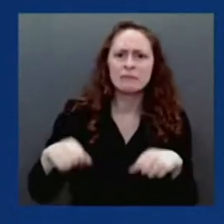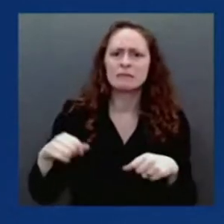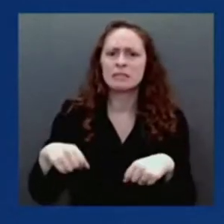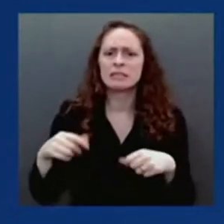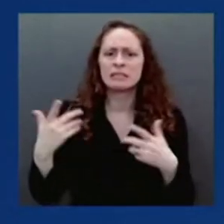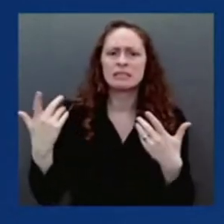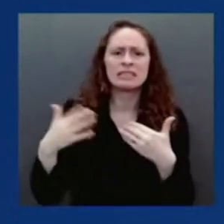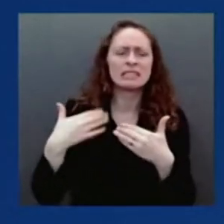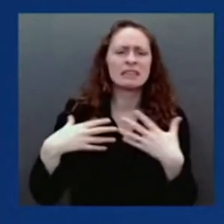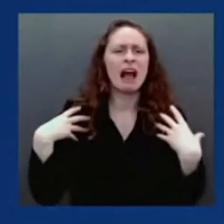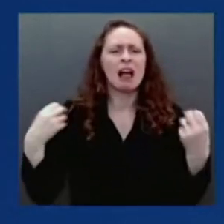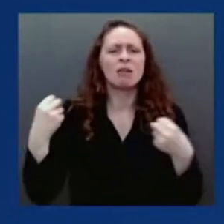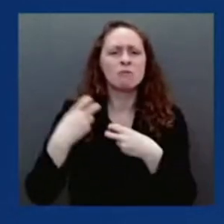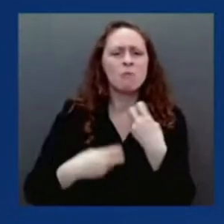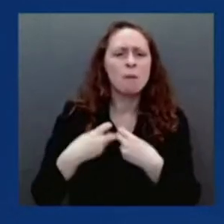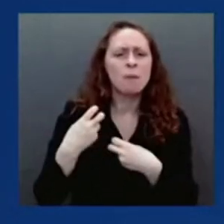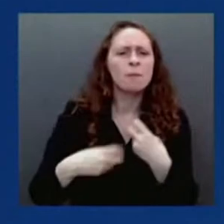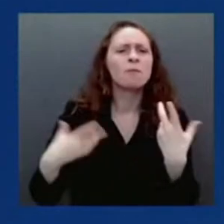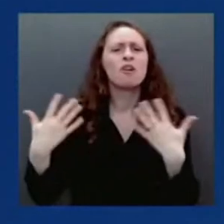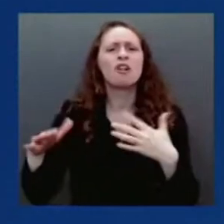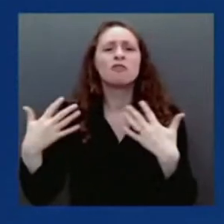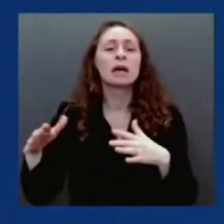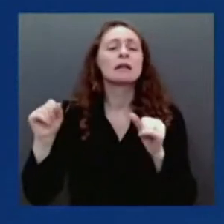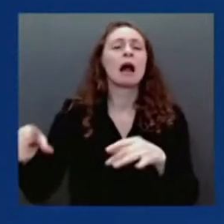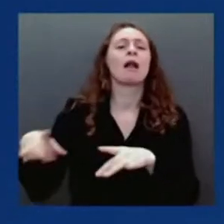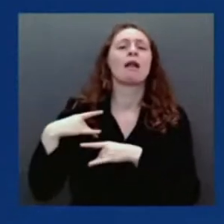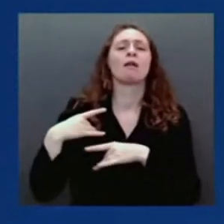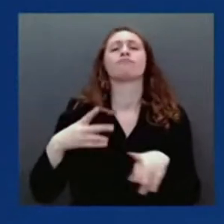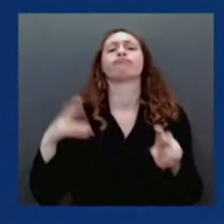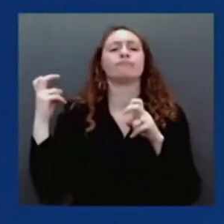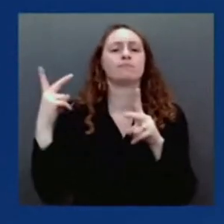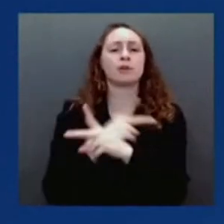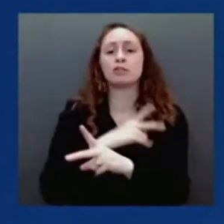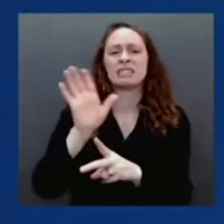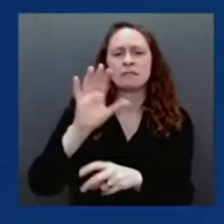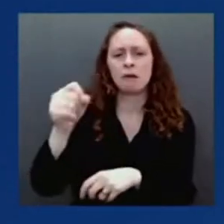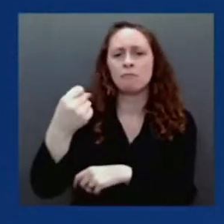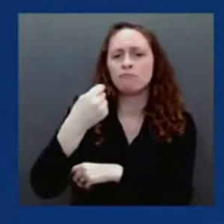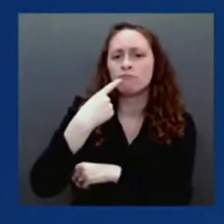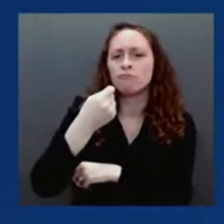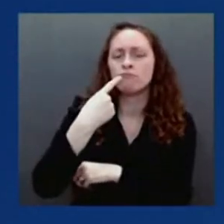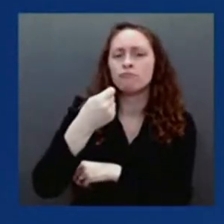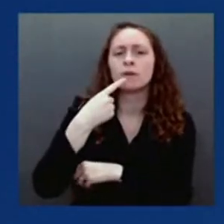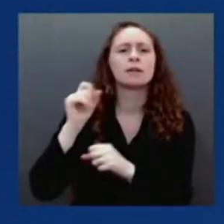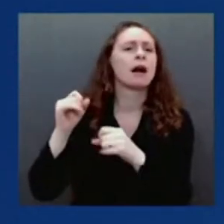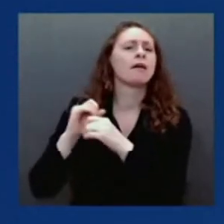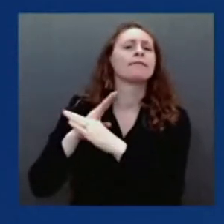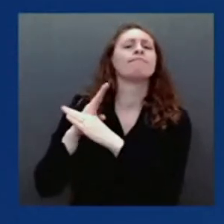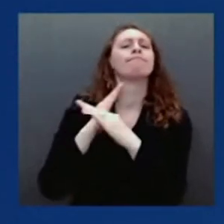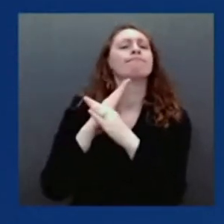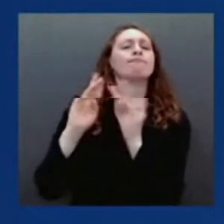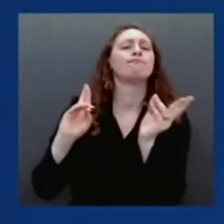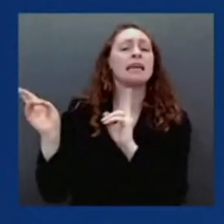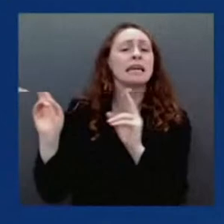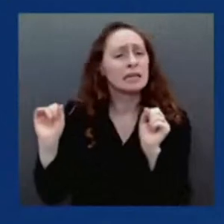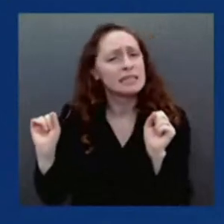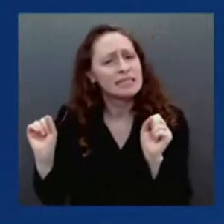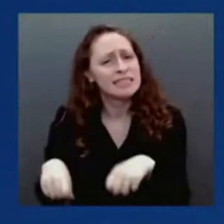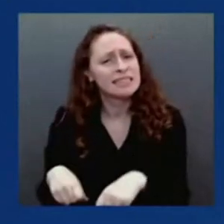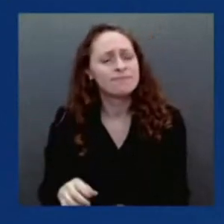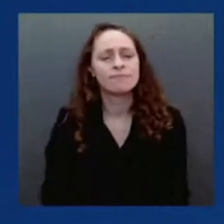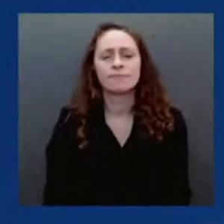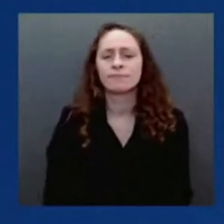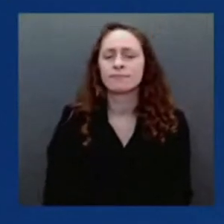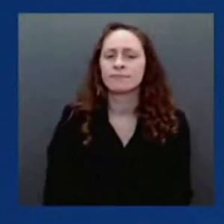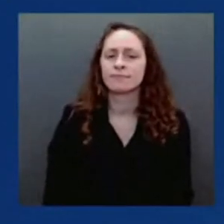we can get there because we have the tools with vaccines, with boosts, with masks, with tests, and with